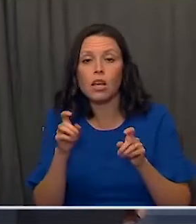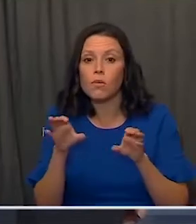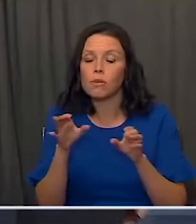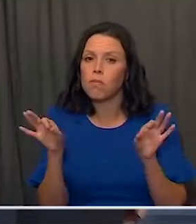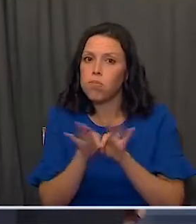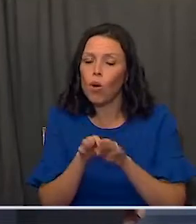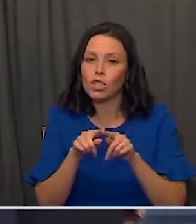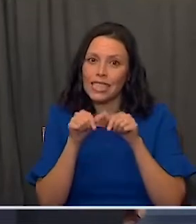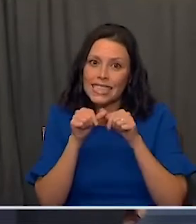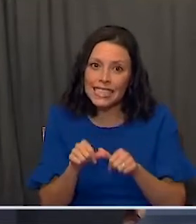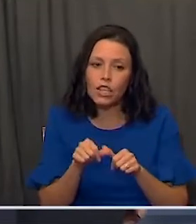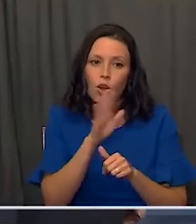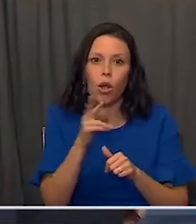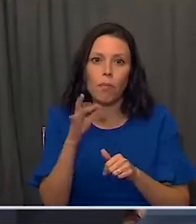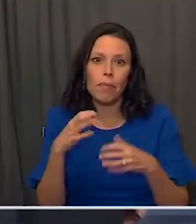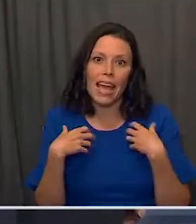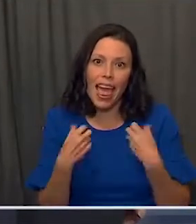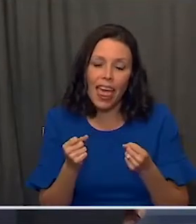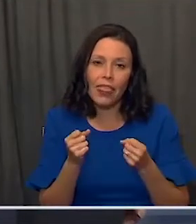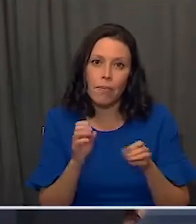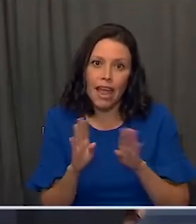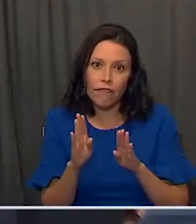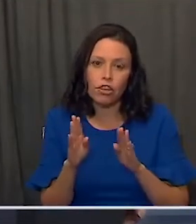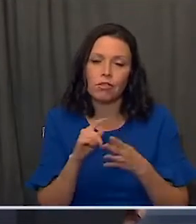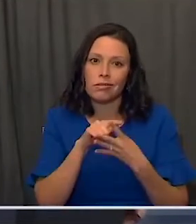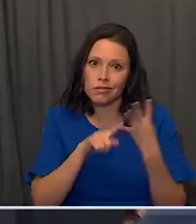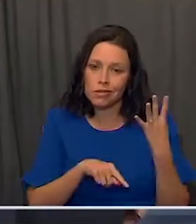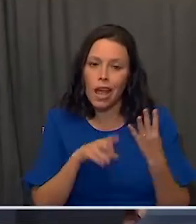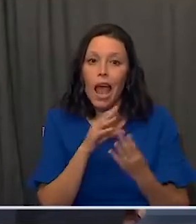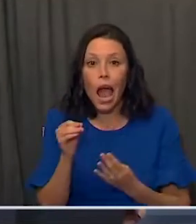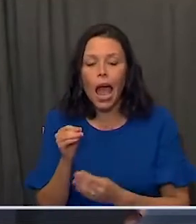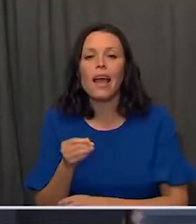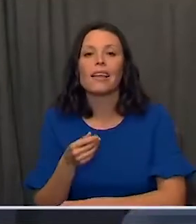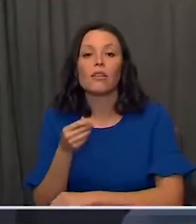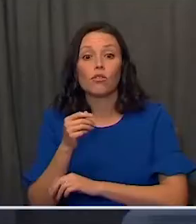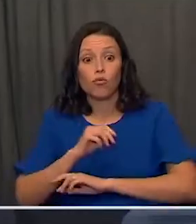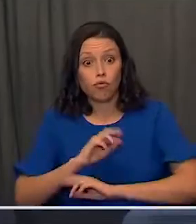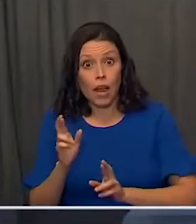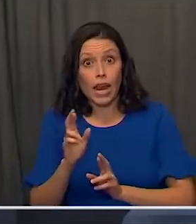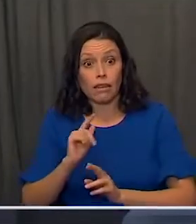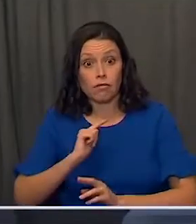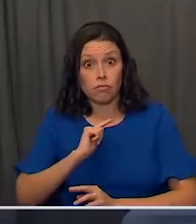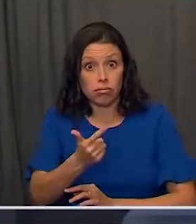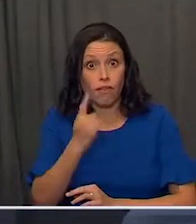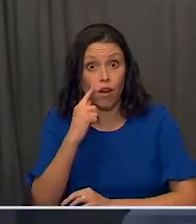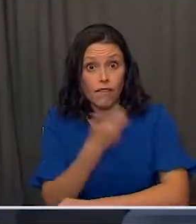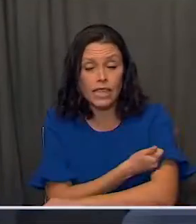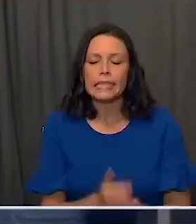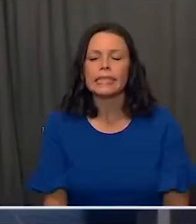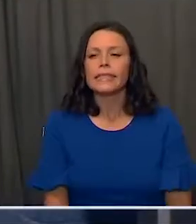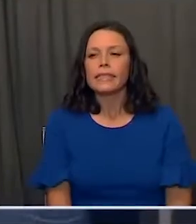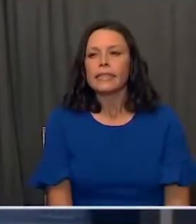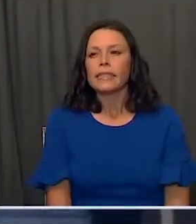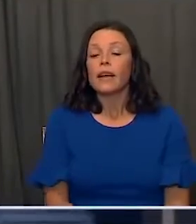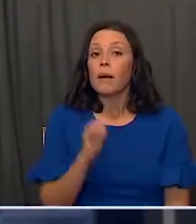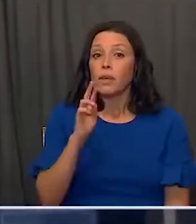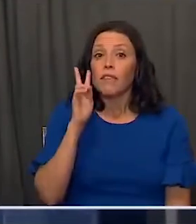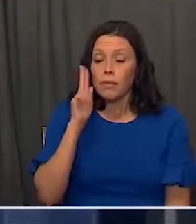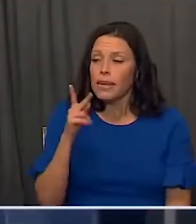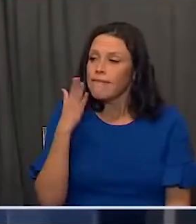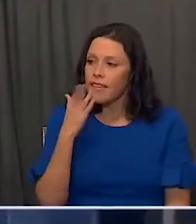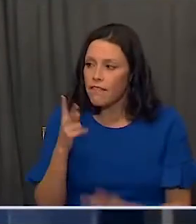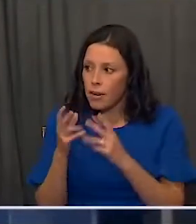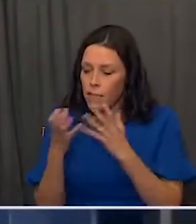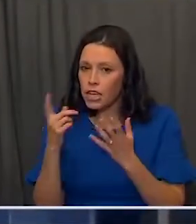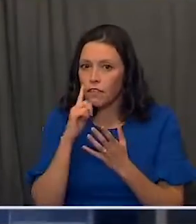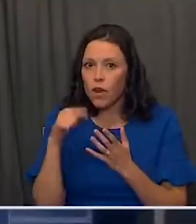Continue the public health measure and get vaccinated when the vaccine becomes available. Thank you. Mr. President, thank